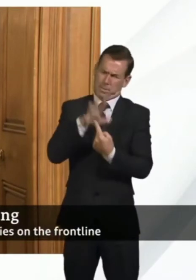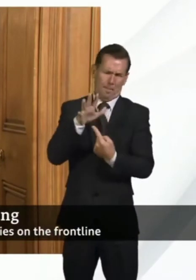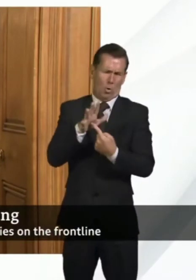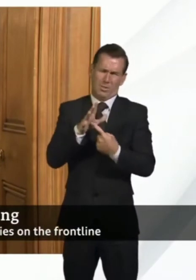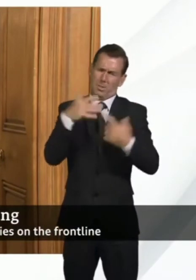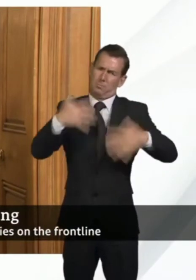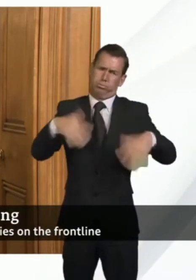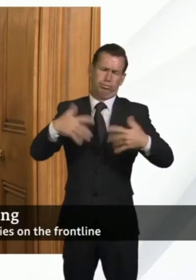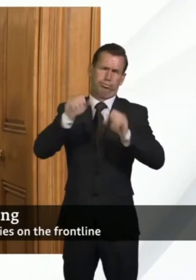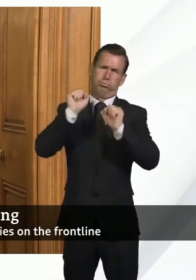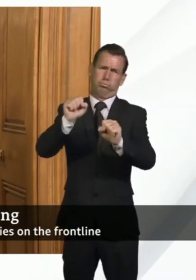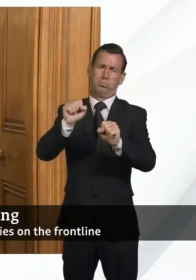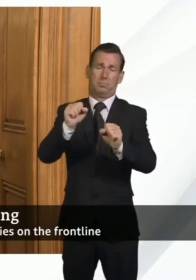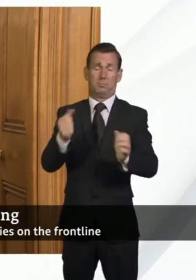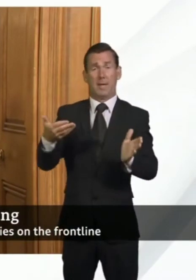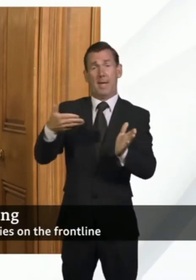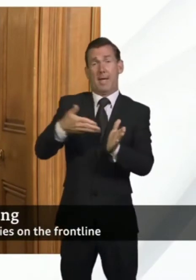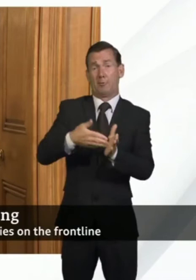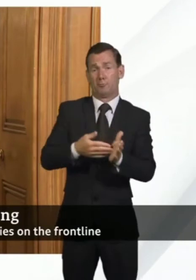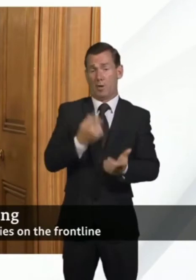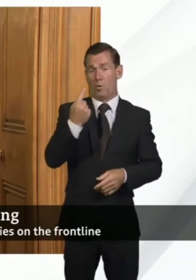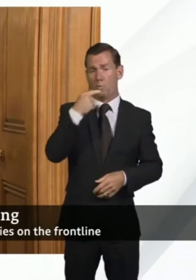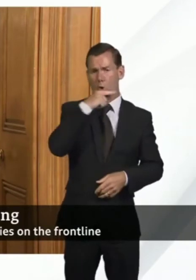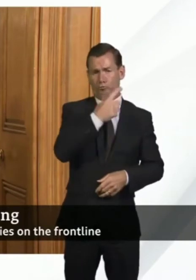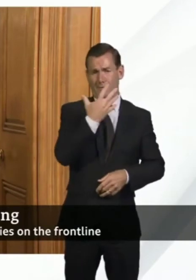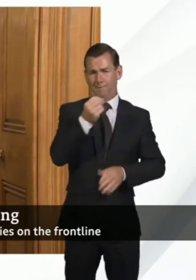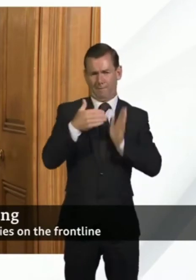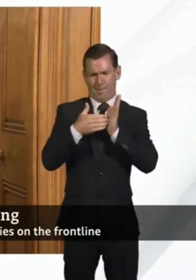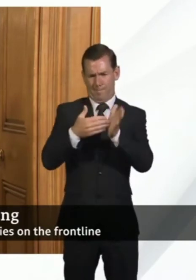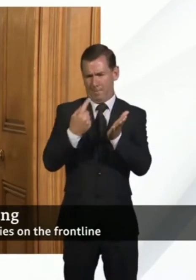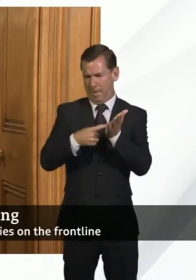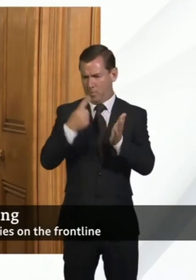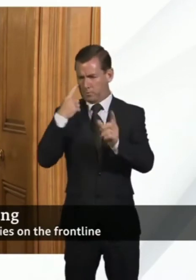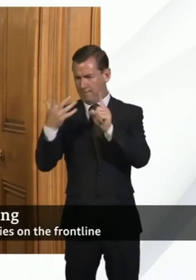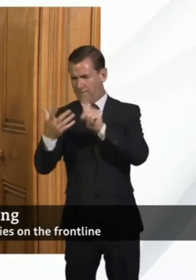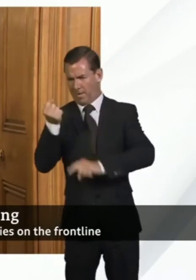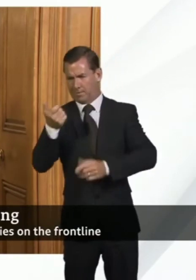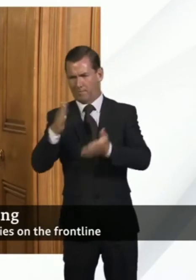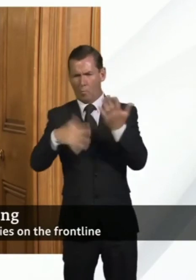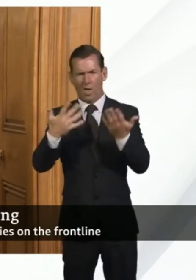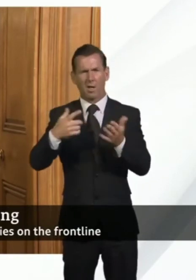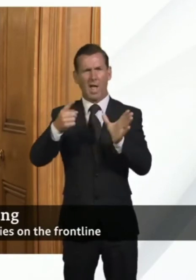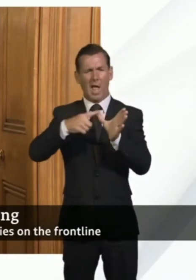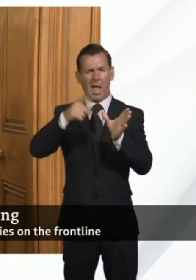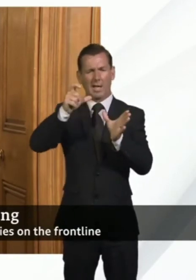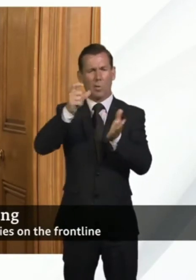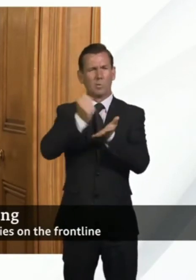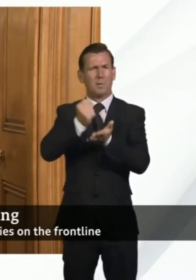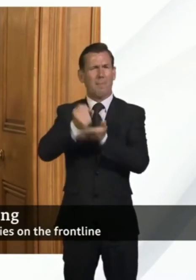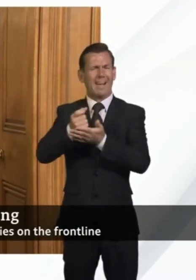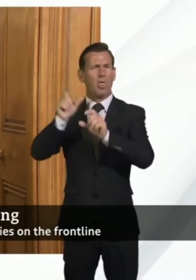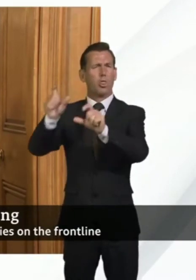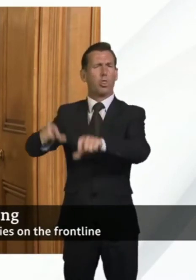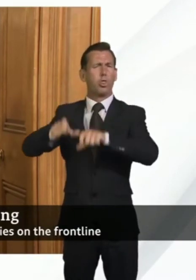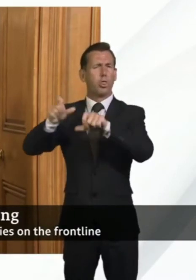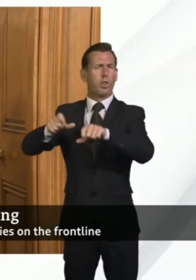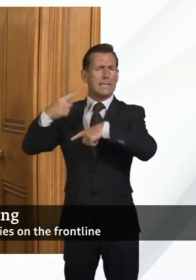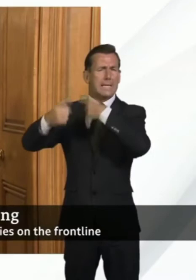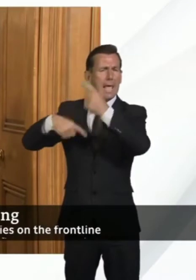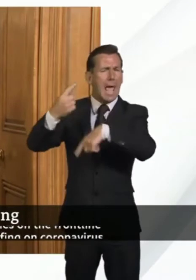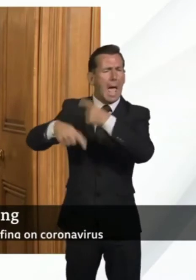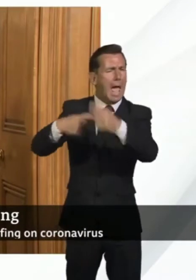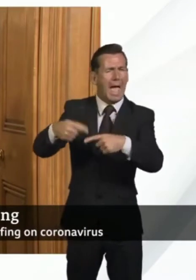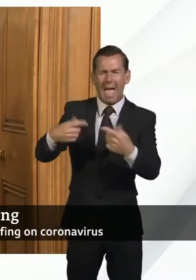releasing £150 million from dormant accounts to help social enterprises get affordable credit to people who are